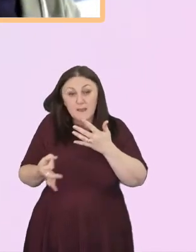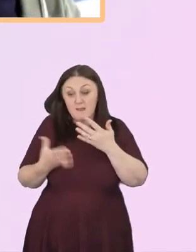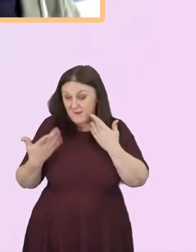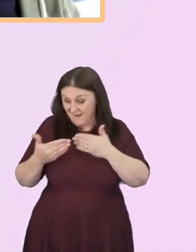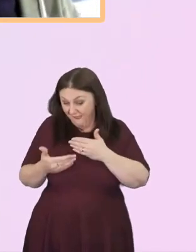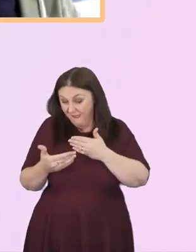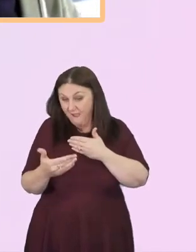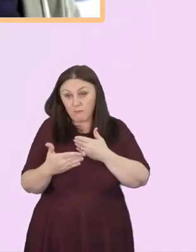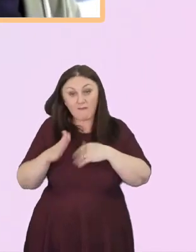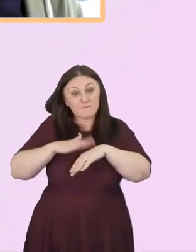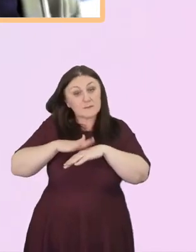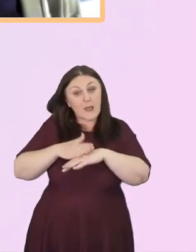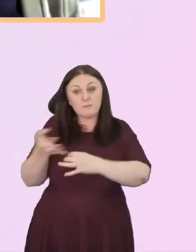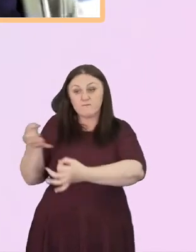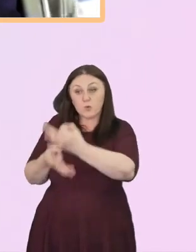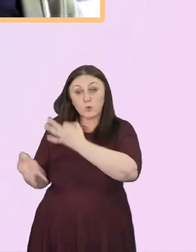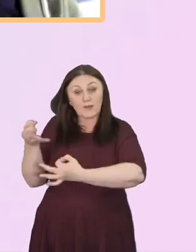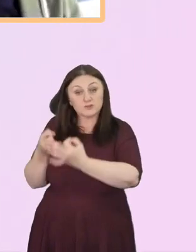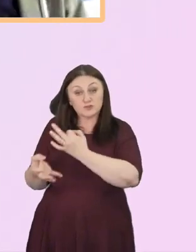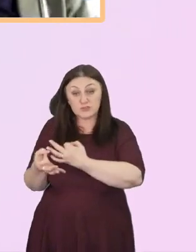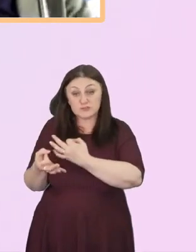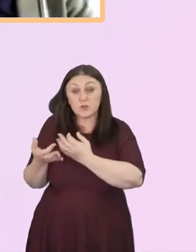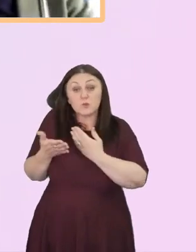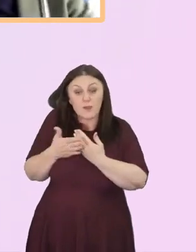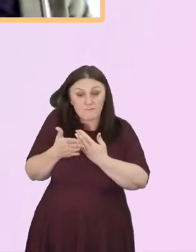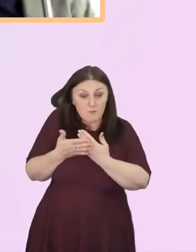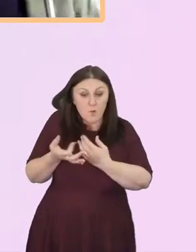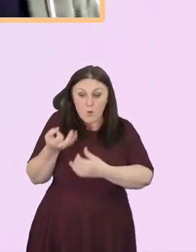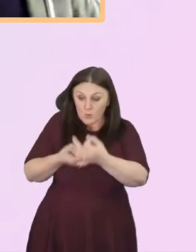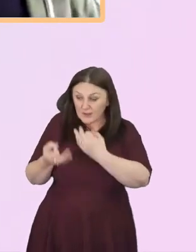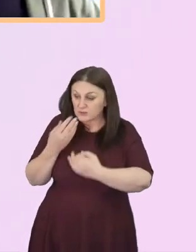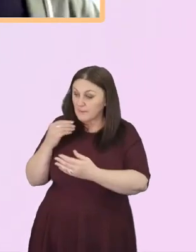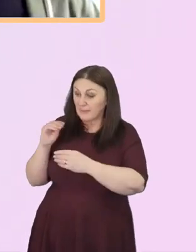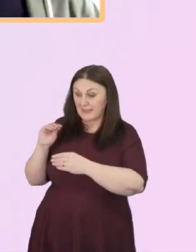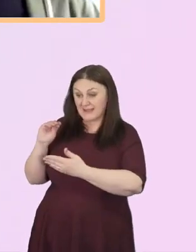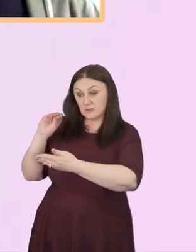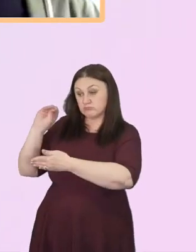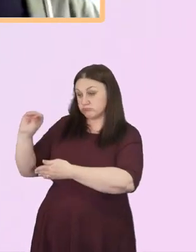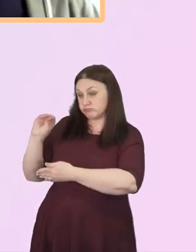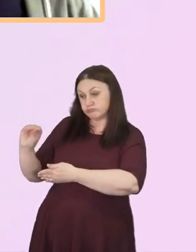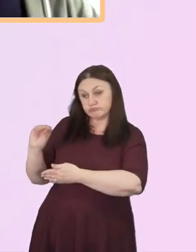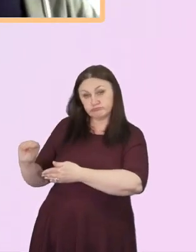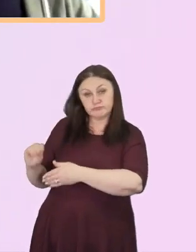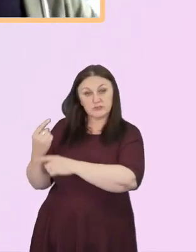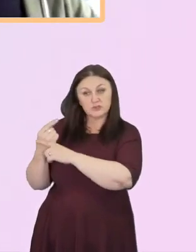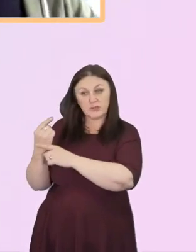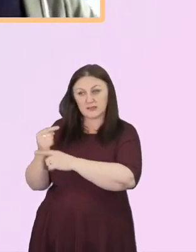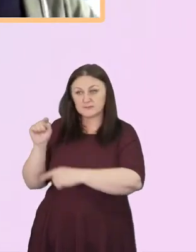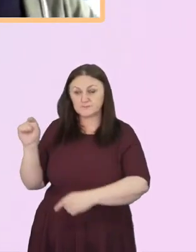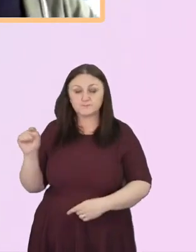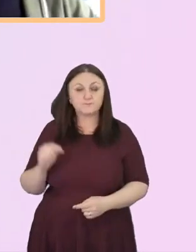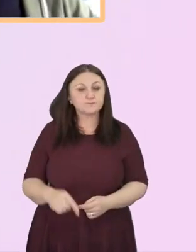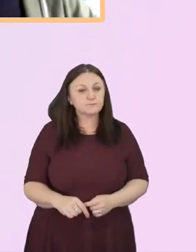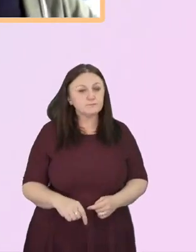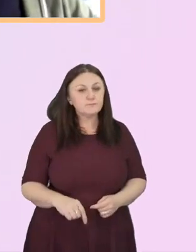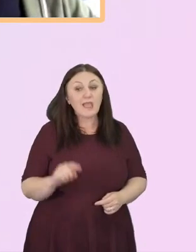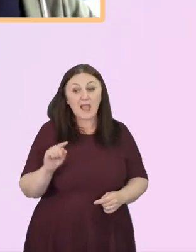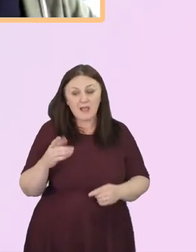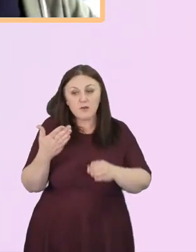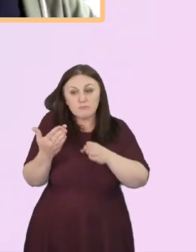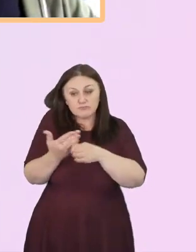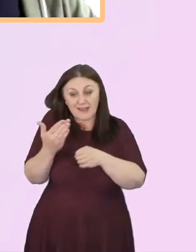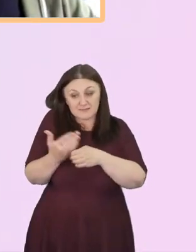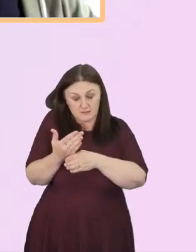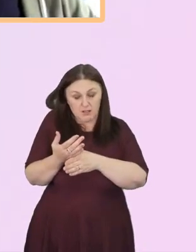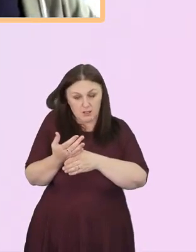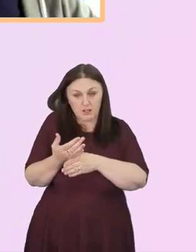questions. So, if you've got any more questions, please do ask in the chat box. We've got one that's a practical question from just before. So, I'll start